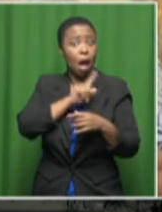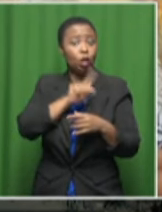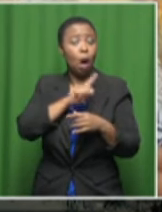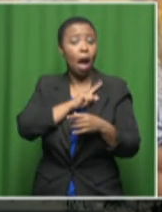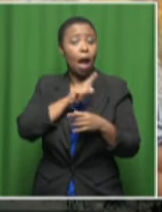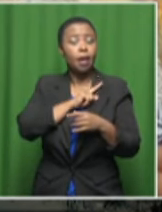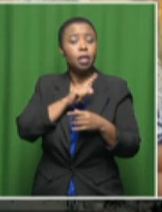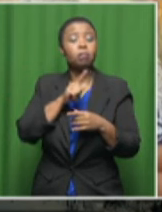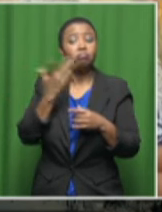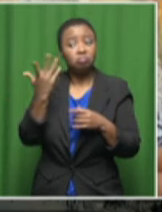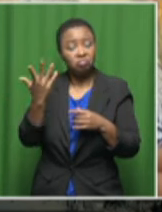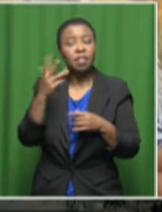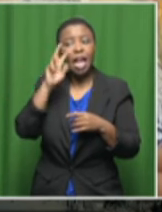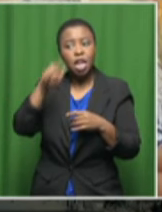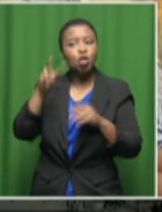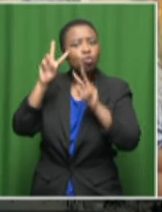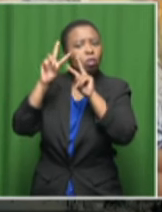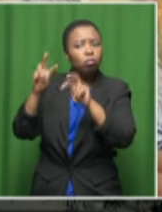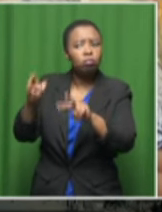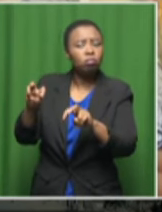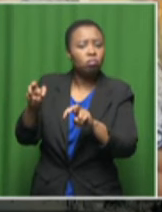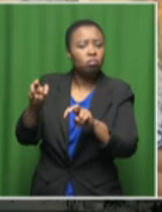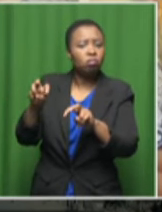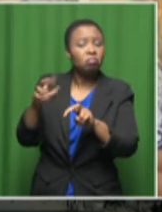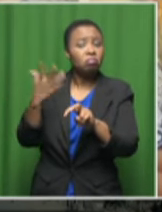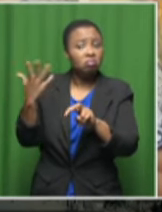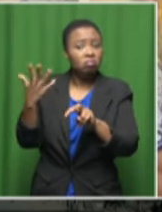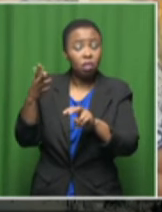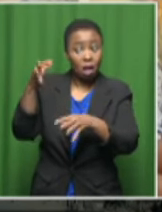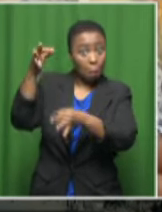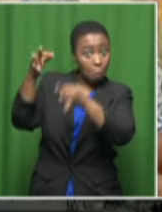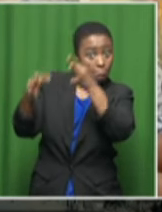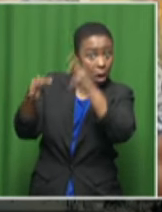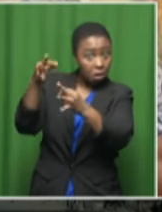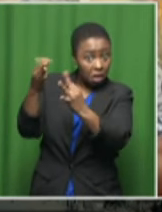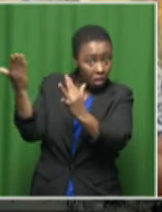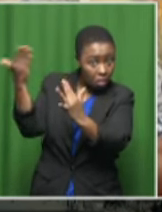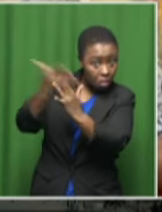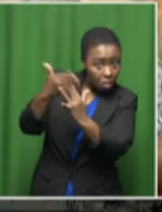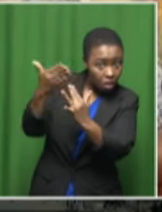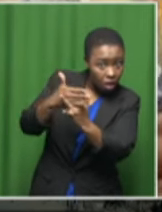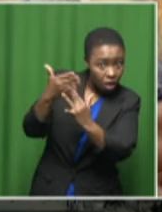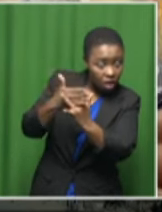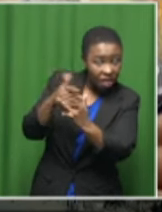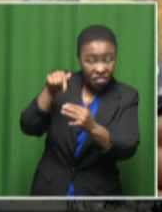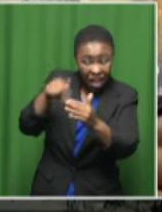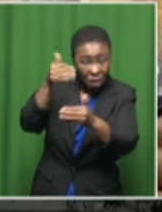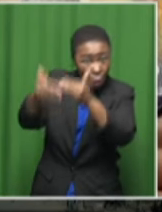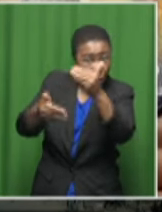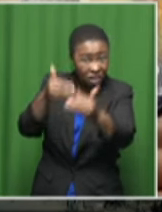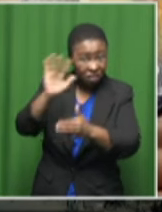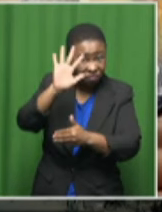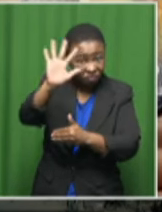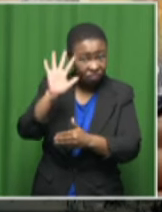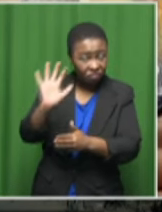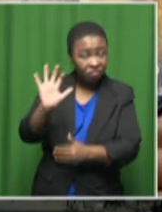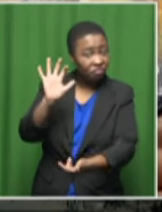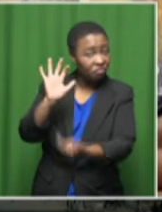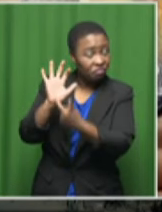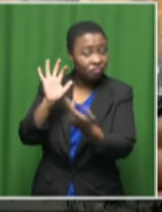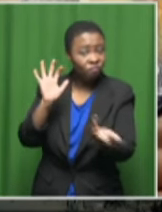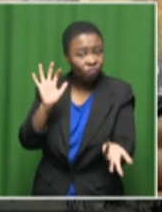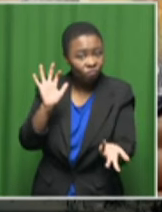needs to be a look into whether there has been political interference in this process in order to